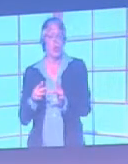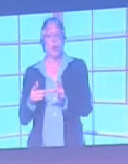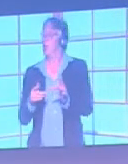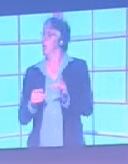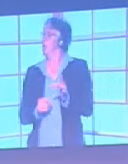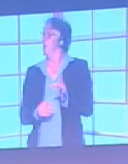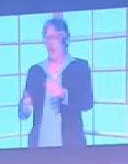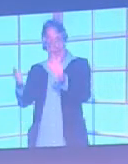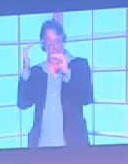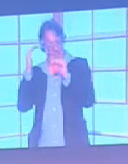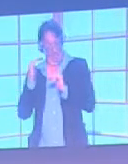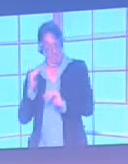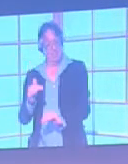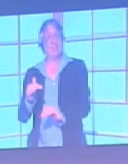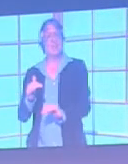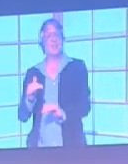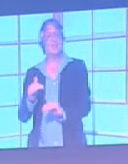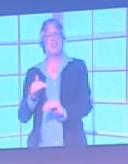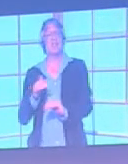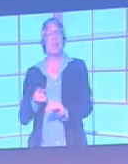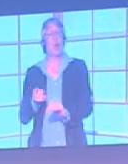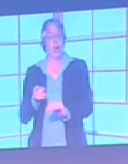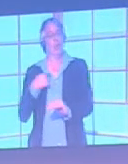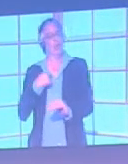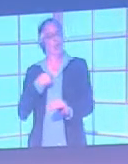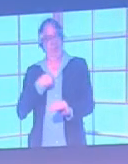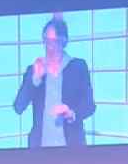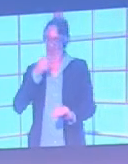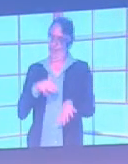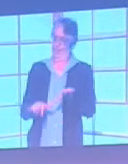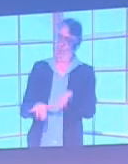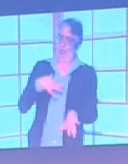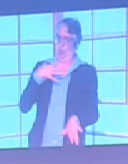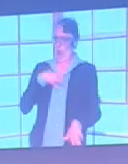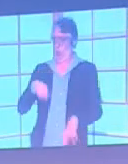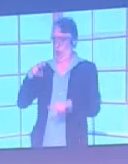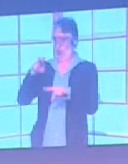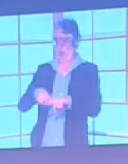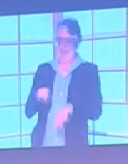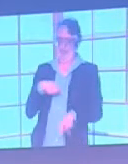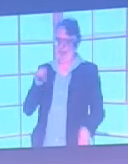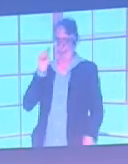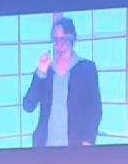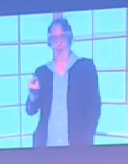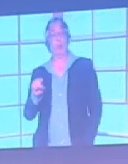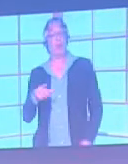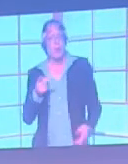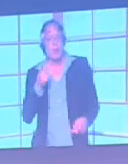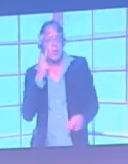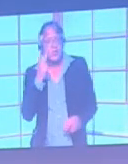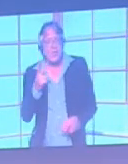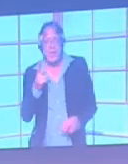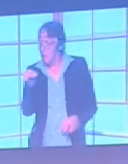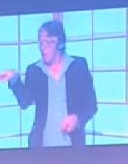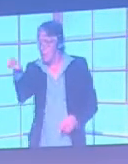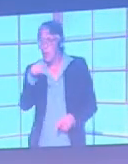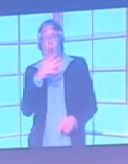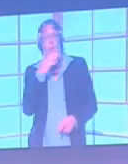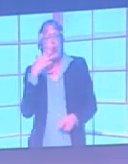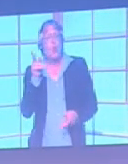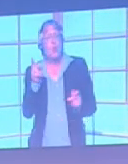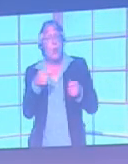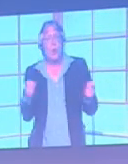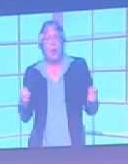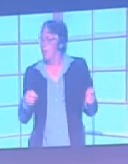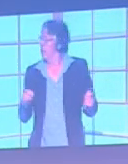supporter to actually choose which seat they want to buy a ticket for. But you can see how hard that is, even for people with colour normal vision. There are three free